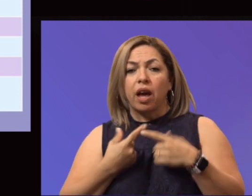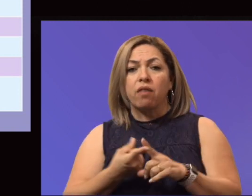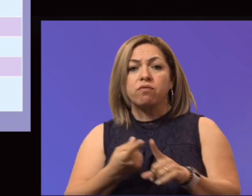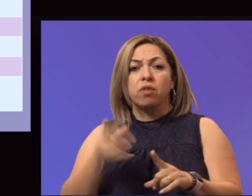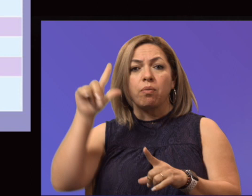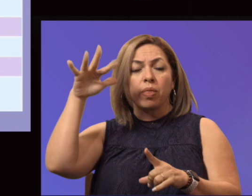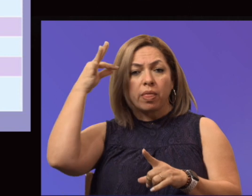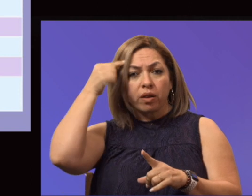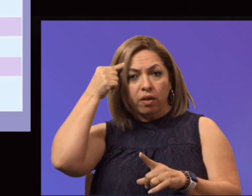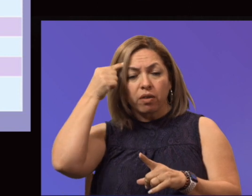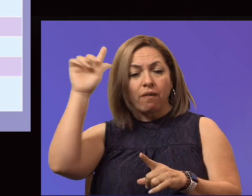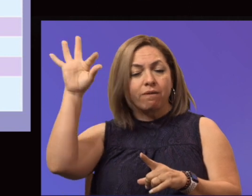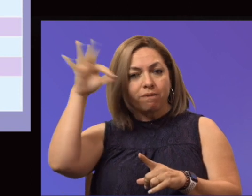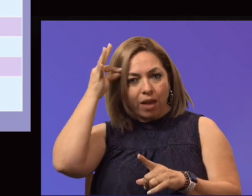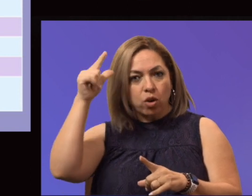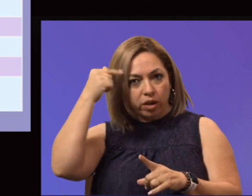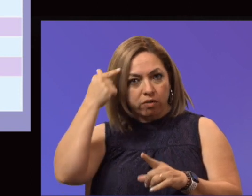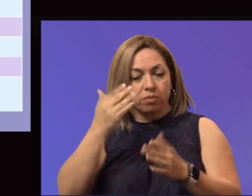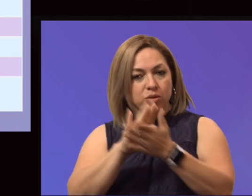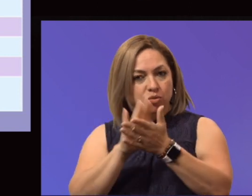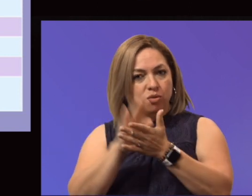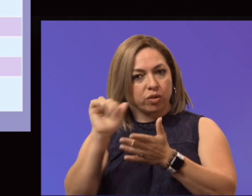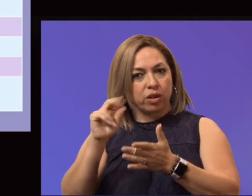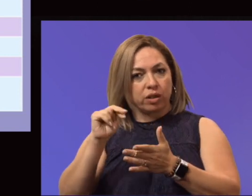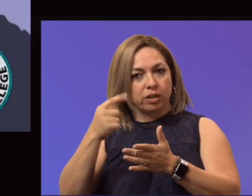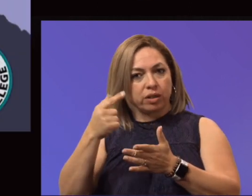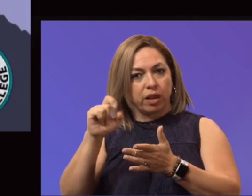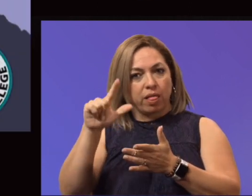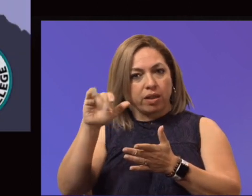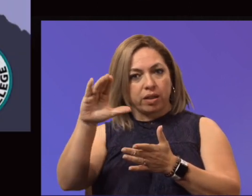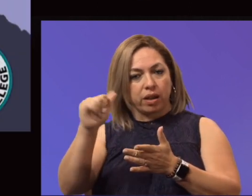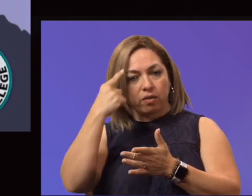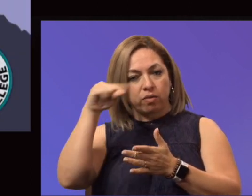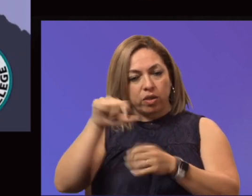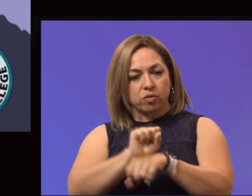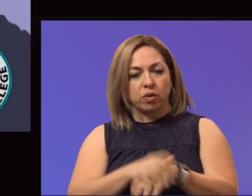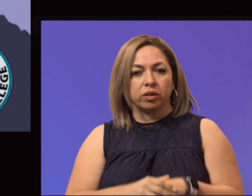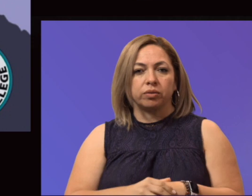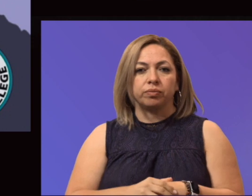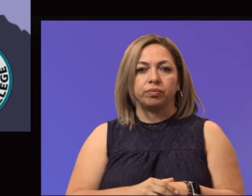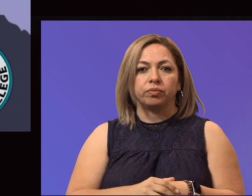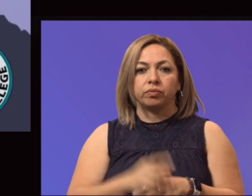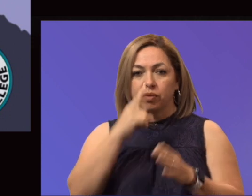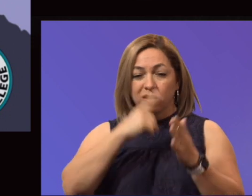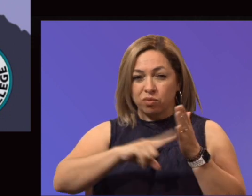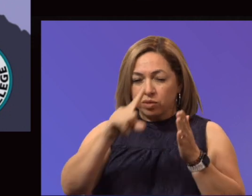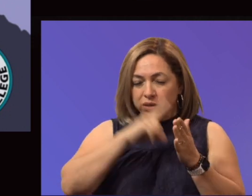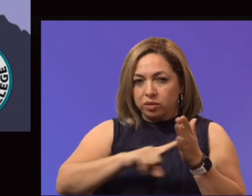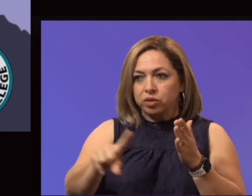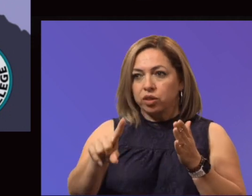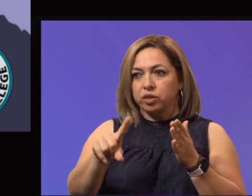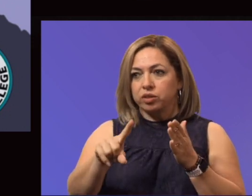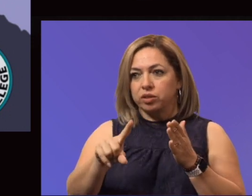So kudos and thank you Angelica and the entire team for the great work that you've done on this. Let's talk about research accreditation and planning. I want to